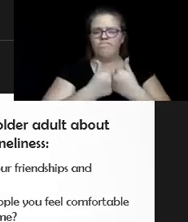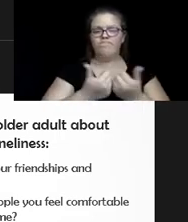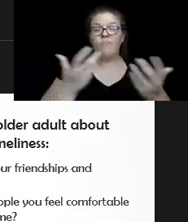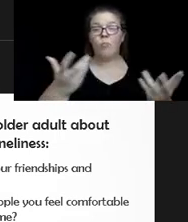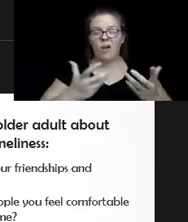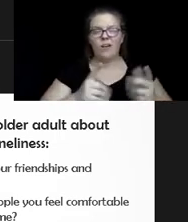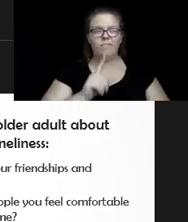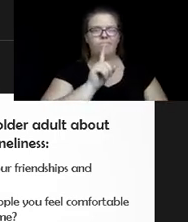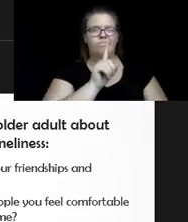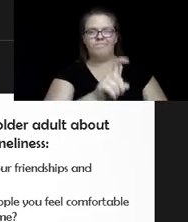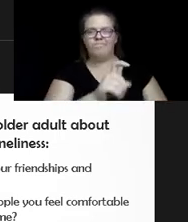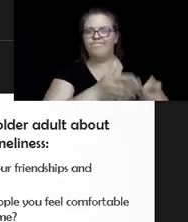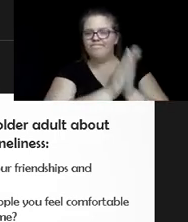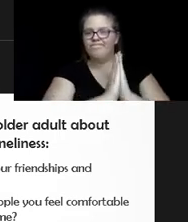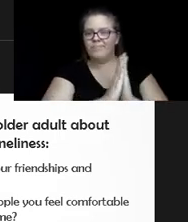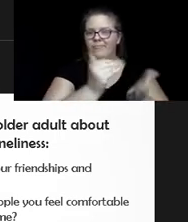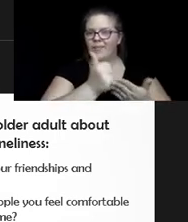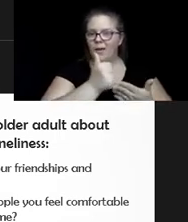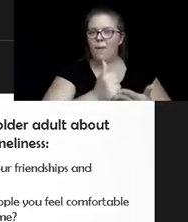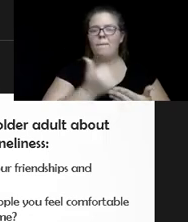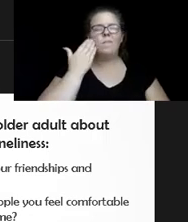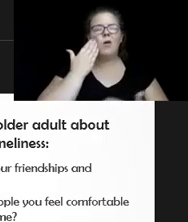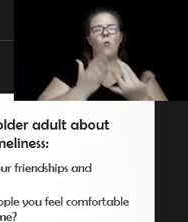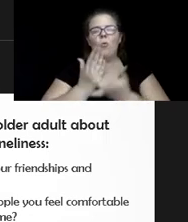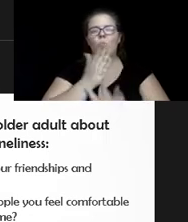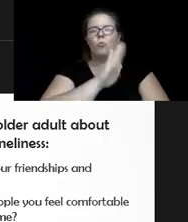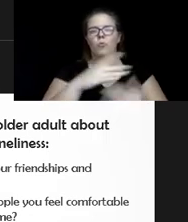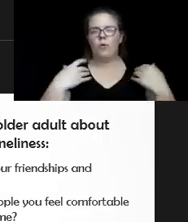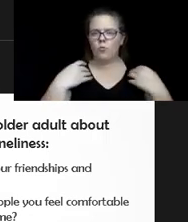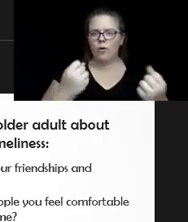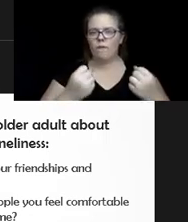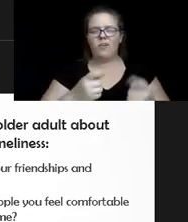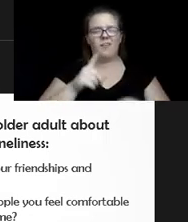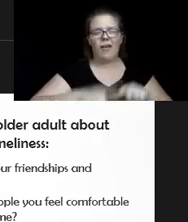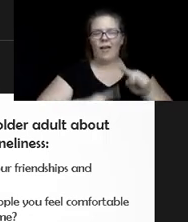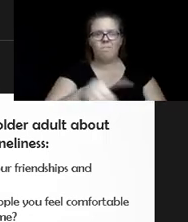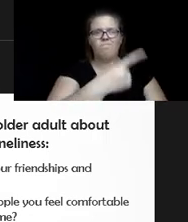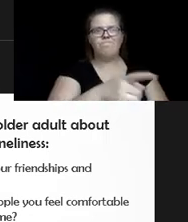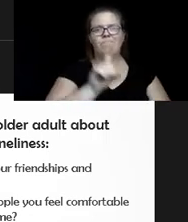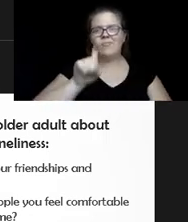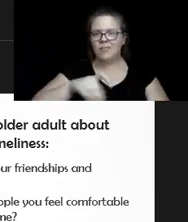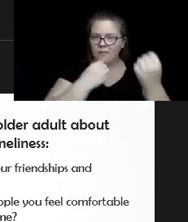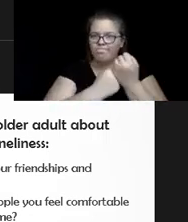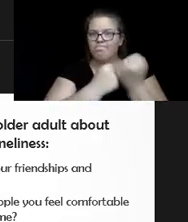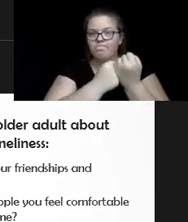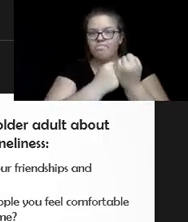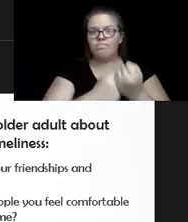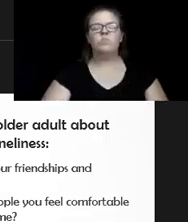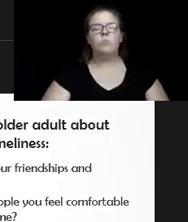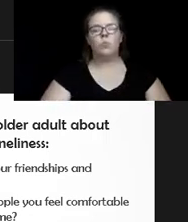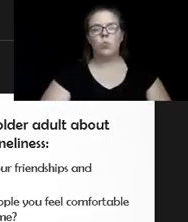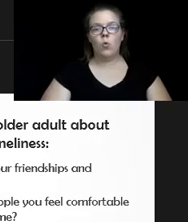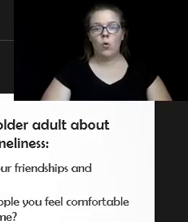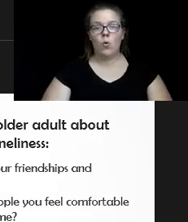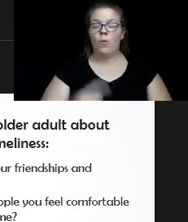And they learned that through their recovery journey, they can't do it alone, they need to reach out. And so what happens with